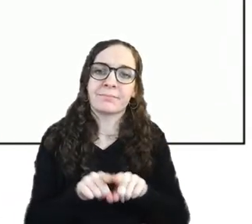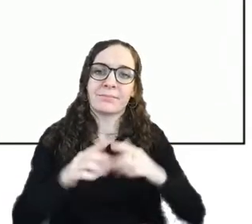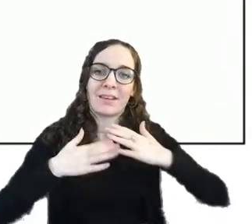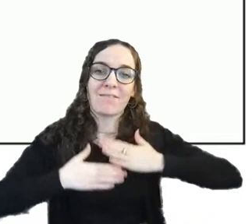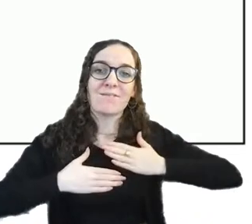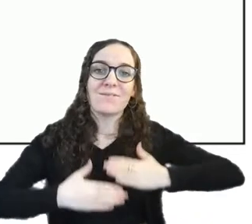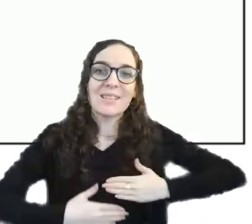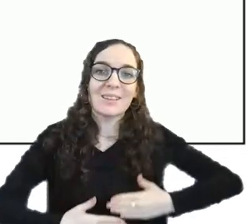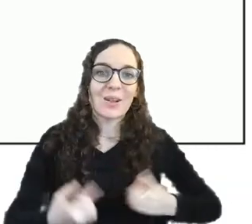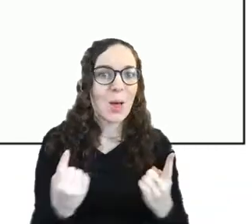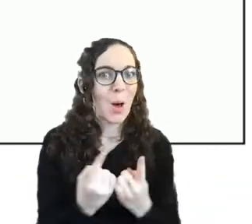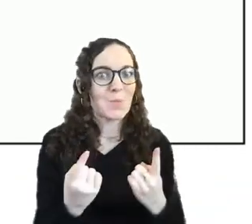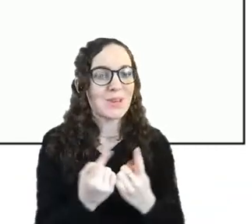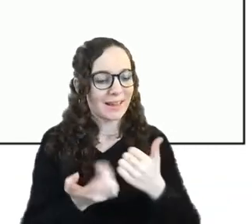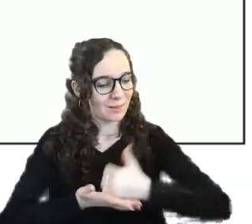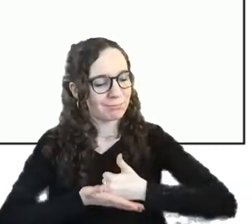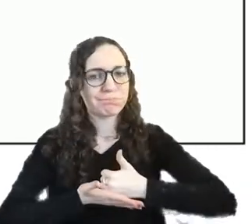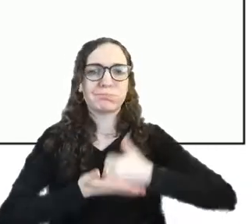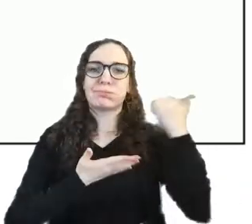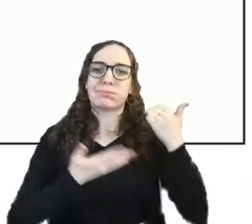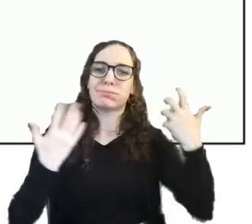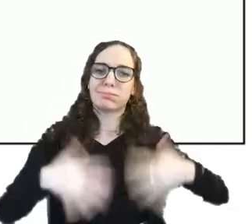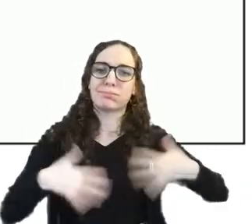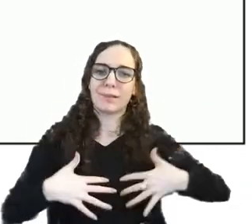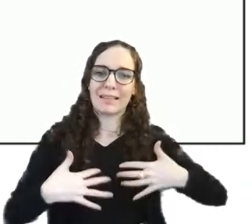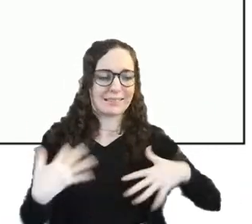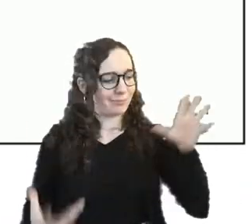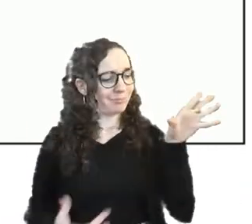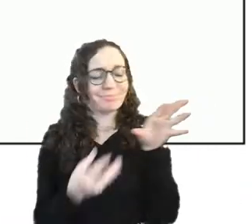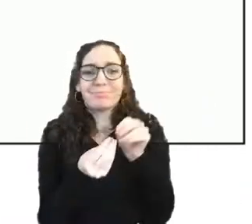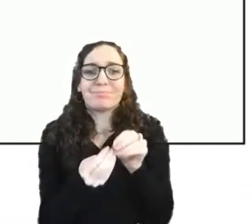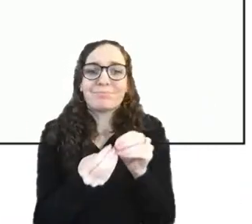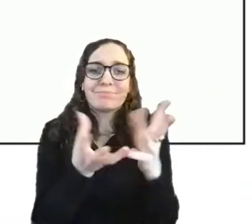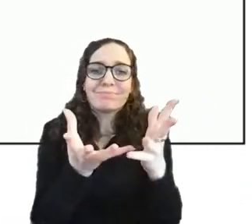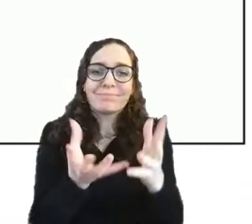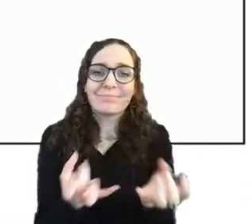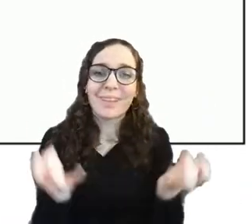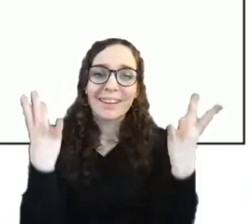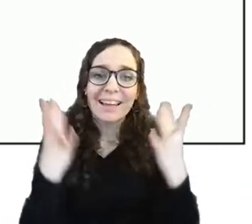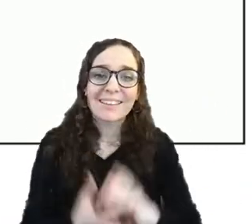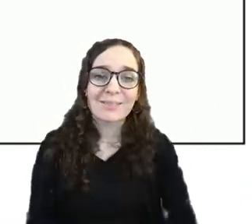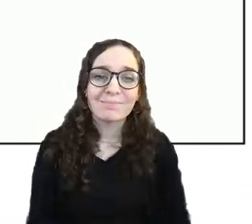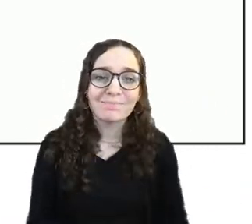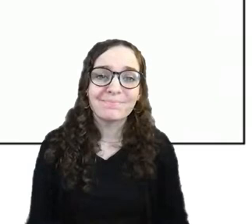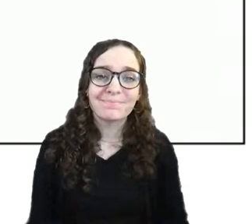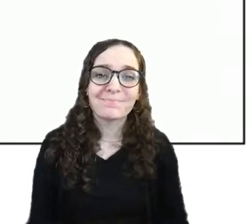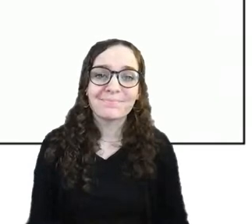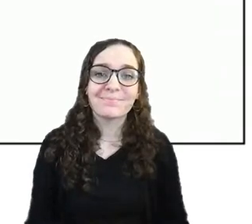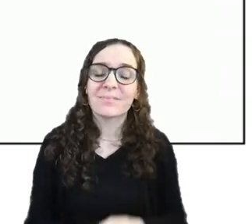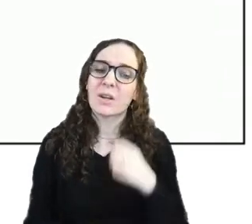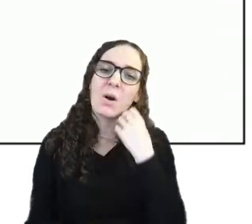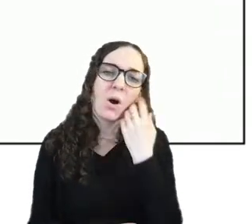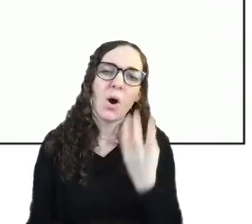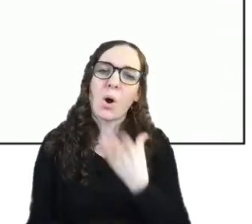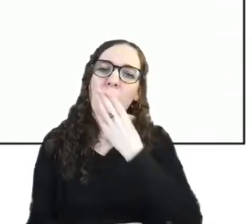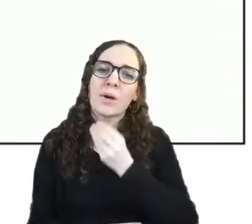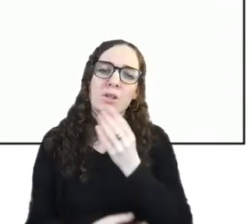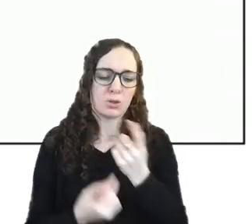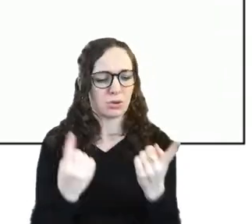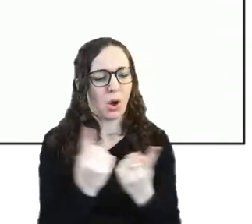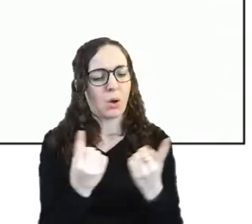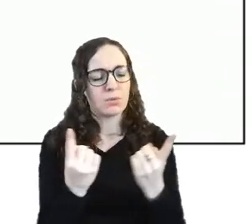couldn't sum it up other than that and like i always use objects um to talk